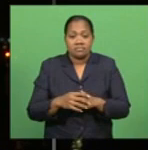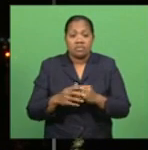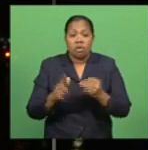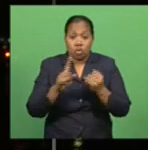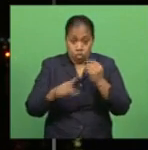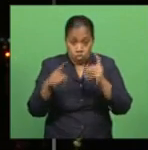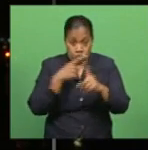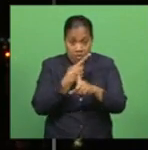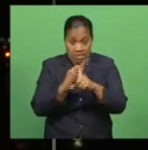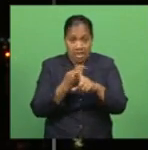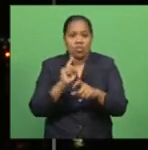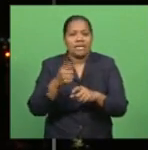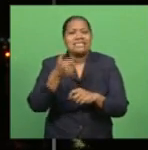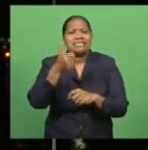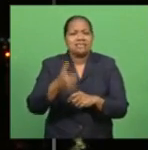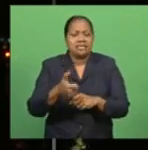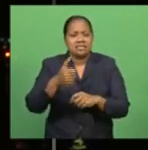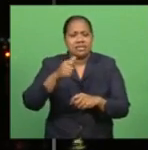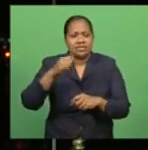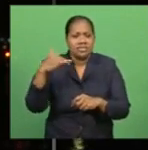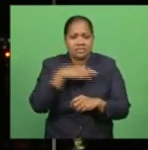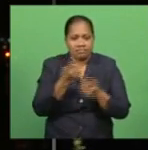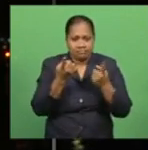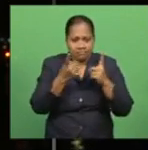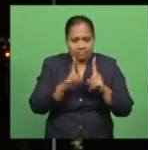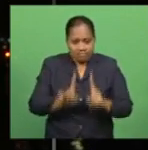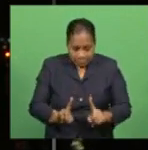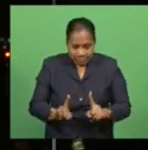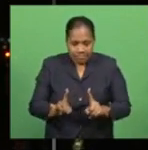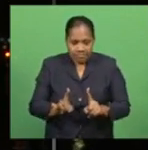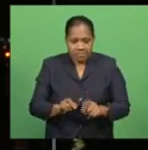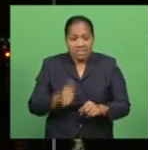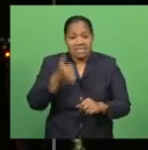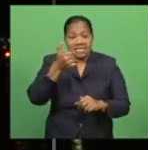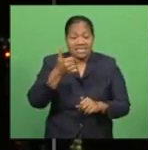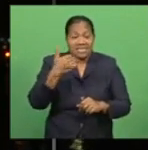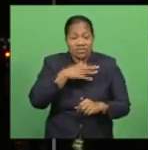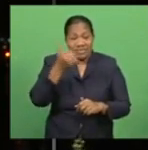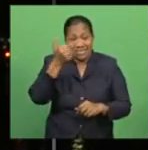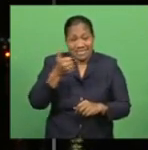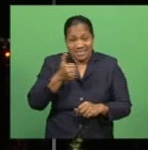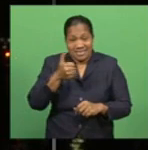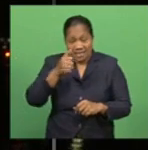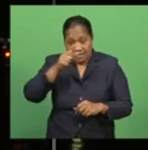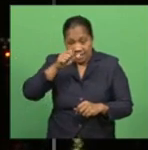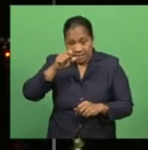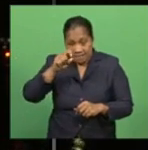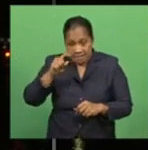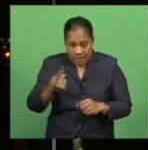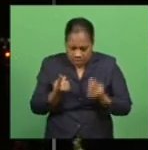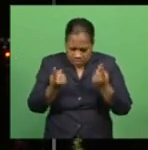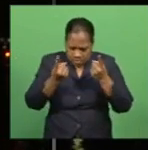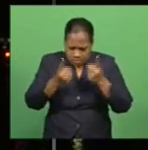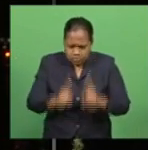deaths have been reported in the past day, taking the death toll there to more than 16,000. The health workers say they are desperate